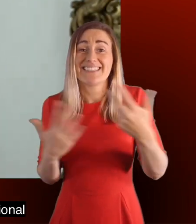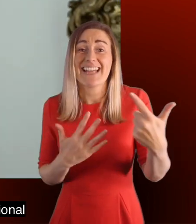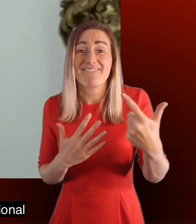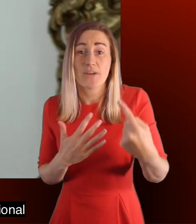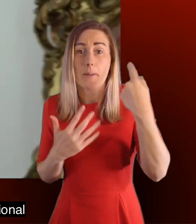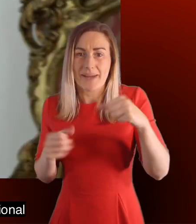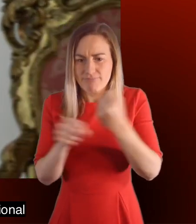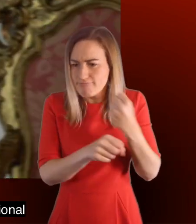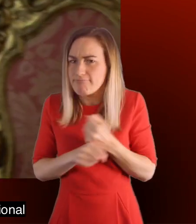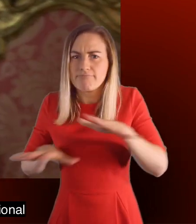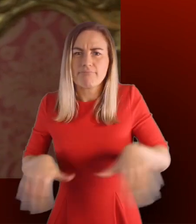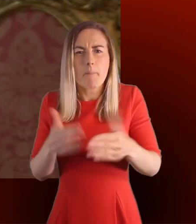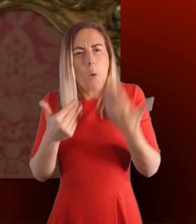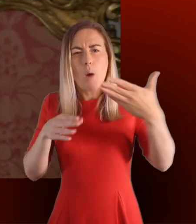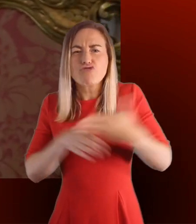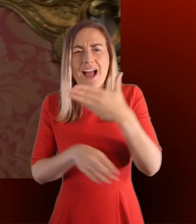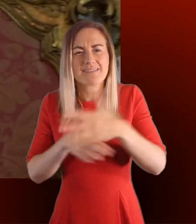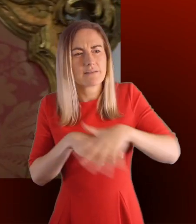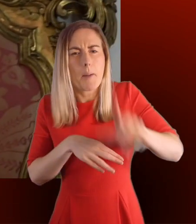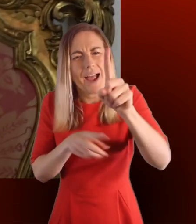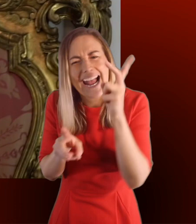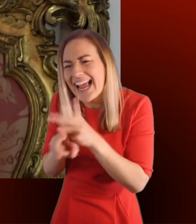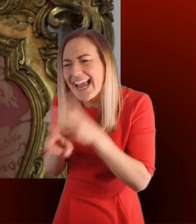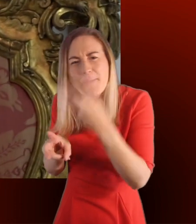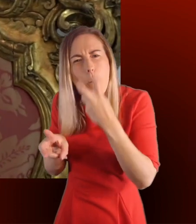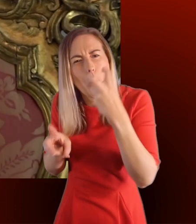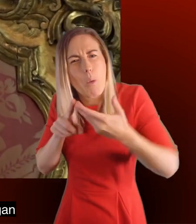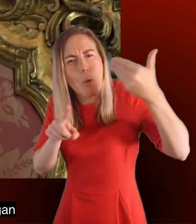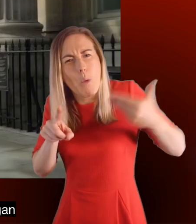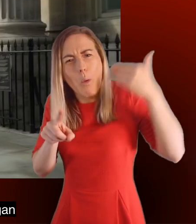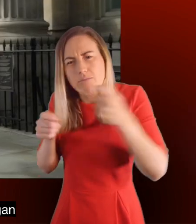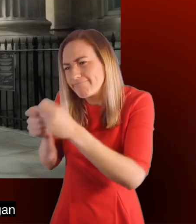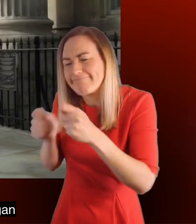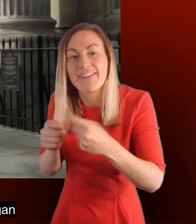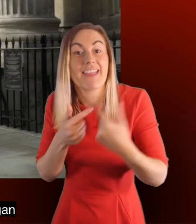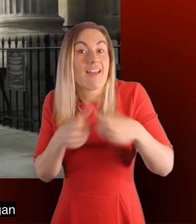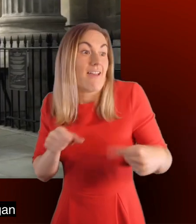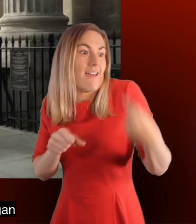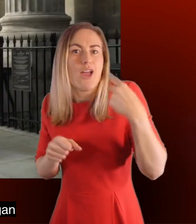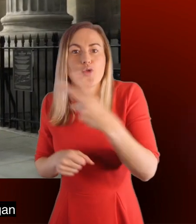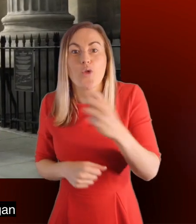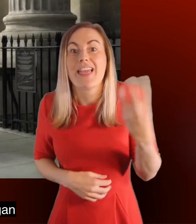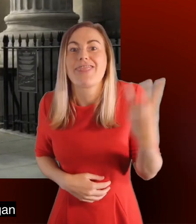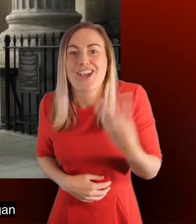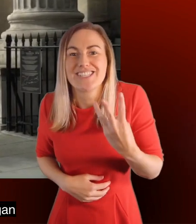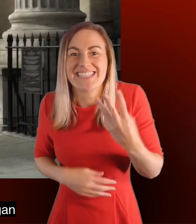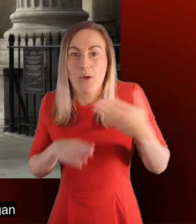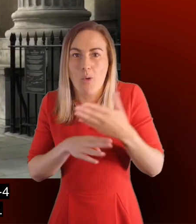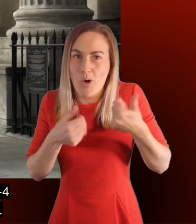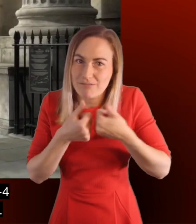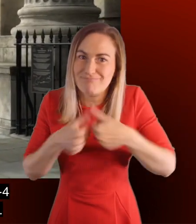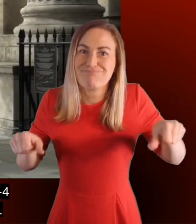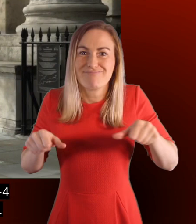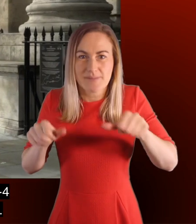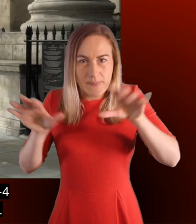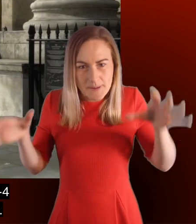to make the building more functional while restoring its architectural heritage. And finally in 2013 works began to